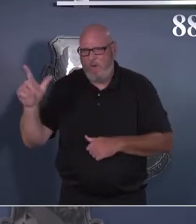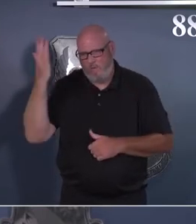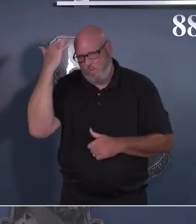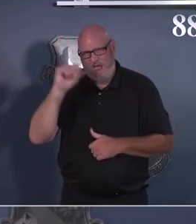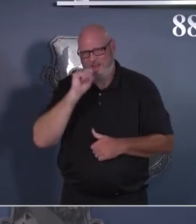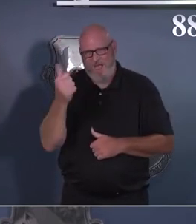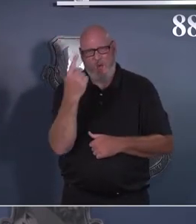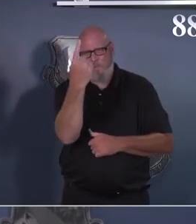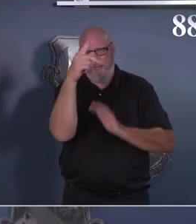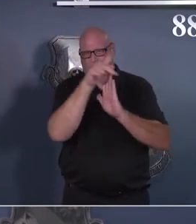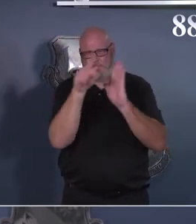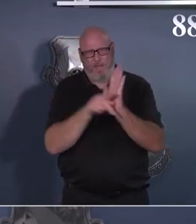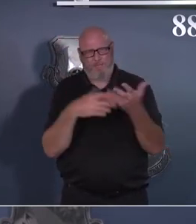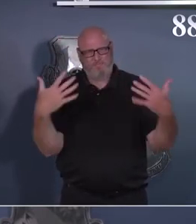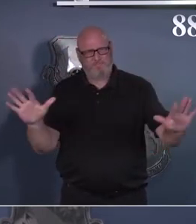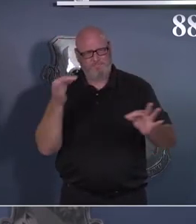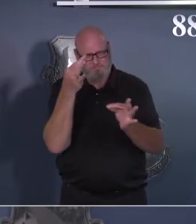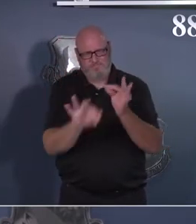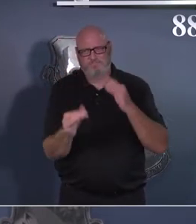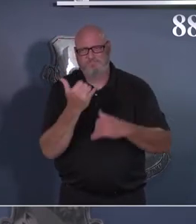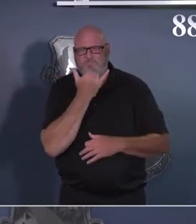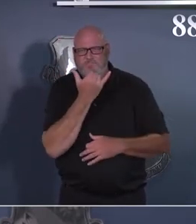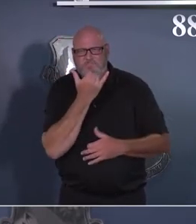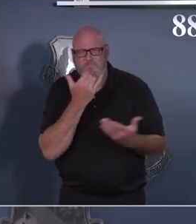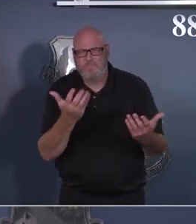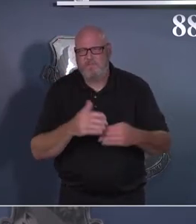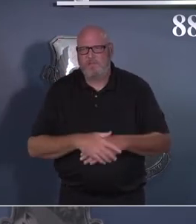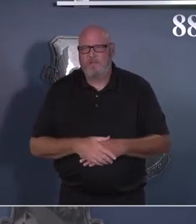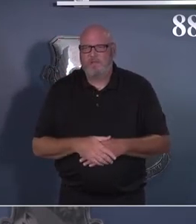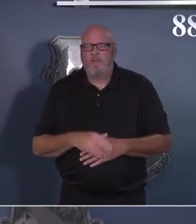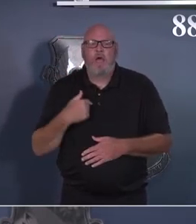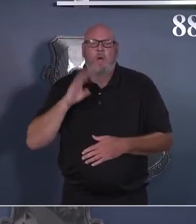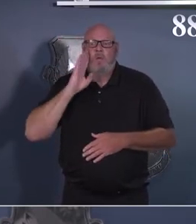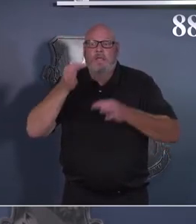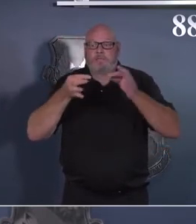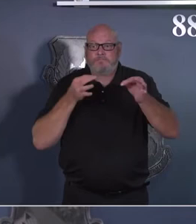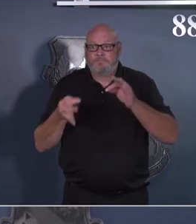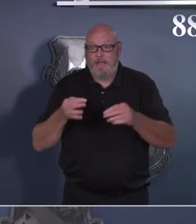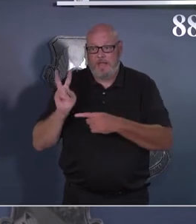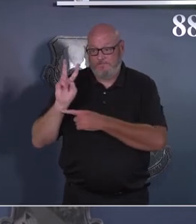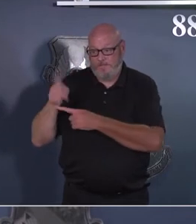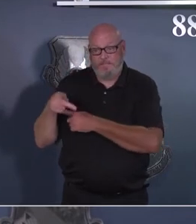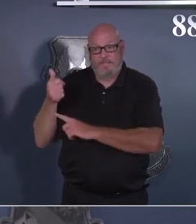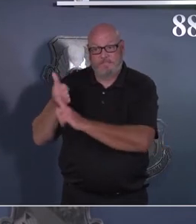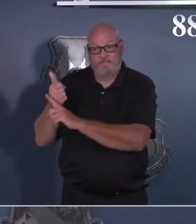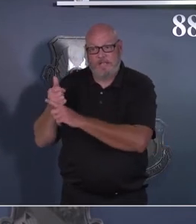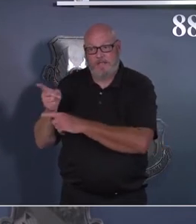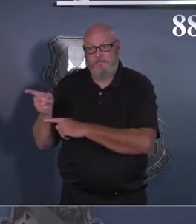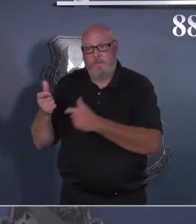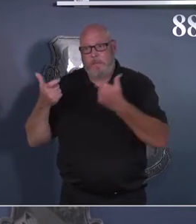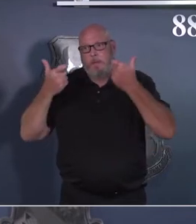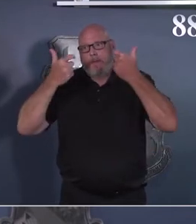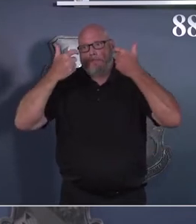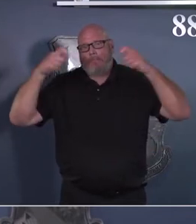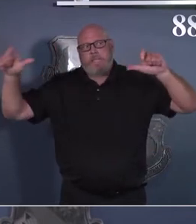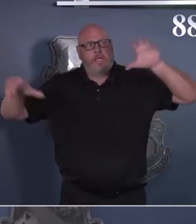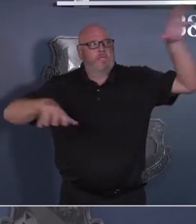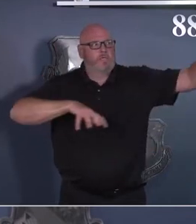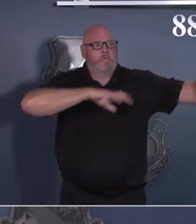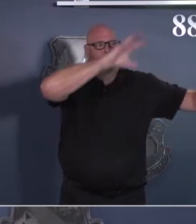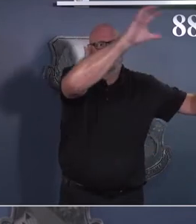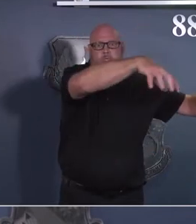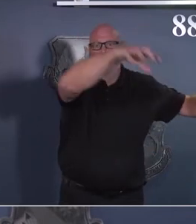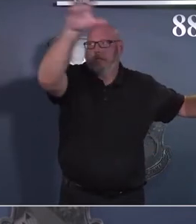So, Wright-Patterson obviously is a very large installation, and